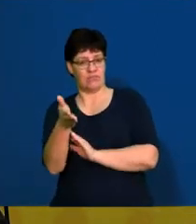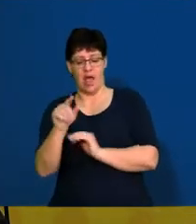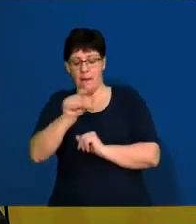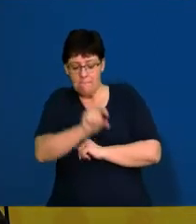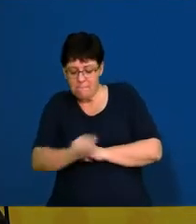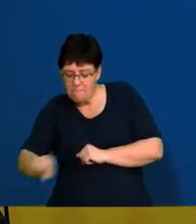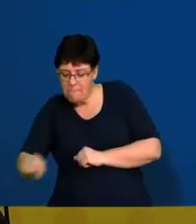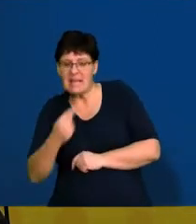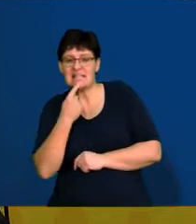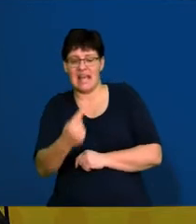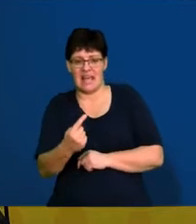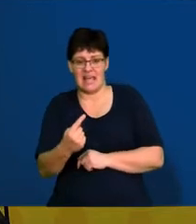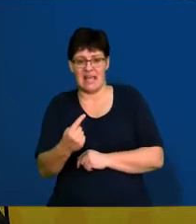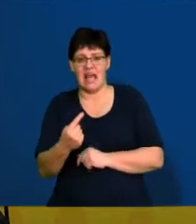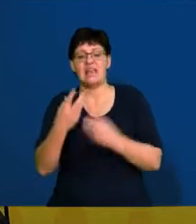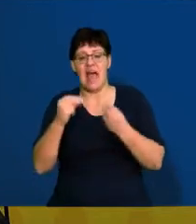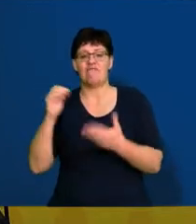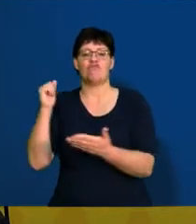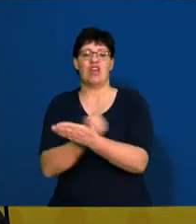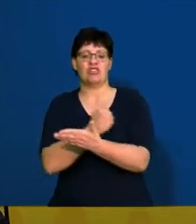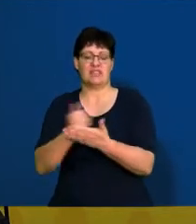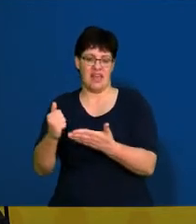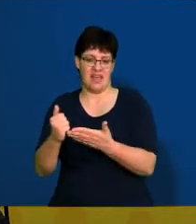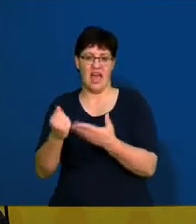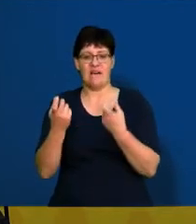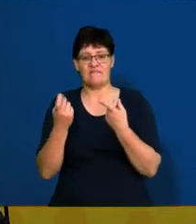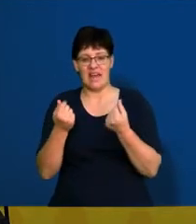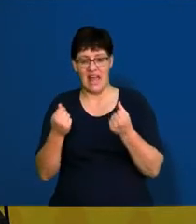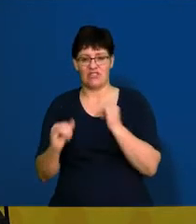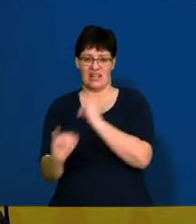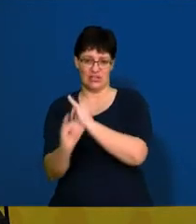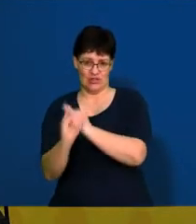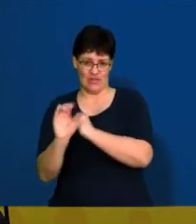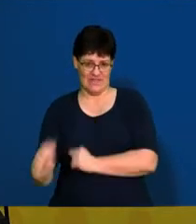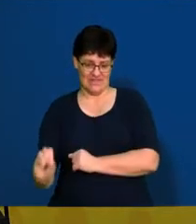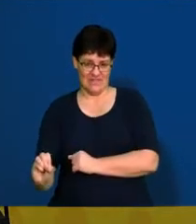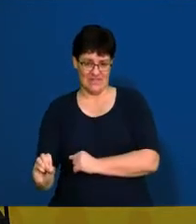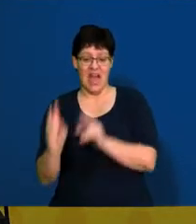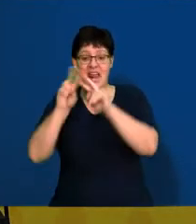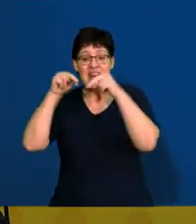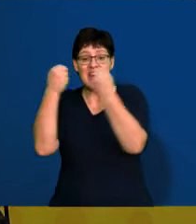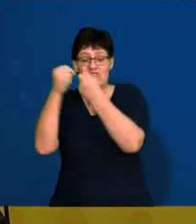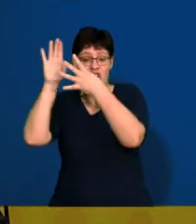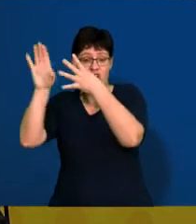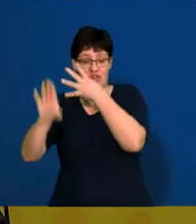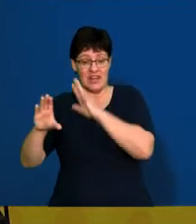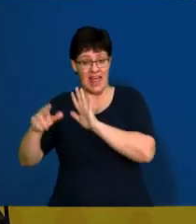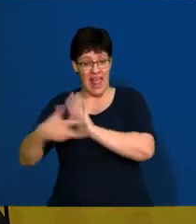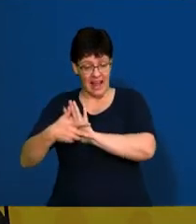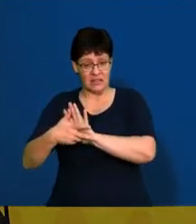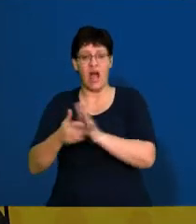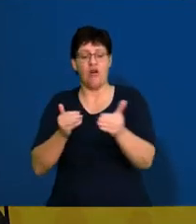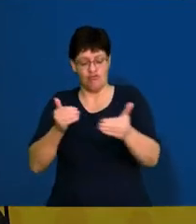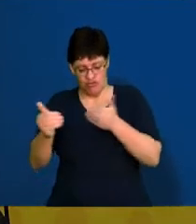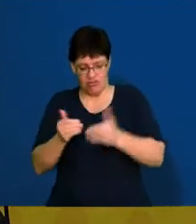bottom, they'll say that they are a registered financial institution. So the National Credit Act regulates that.